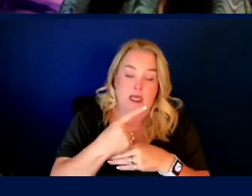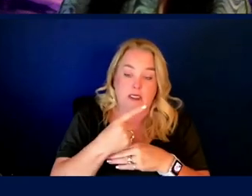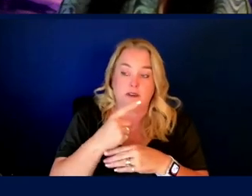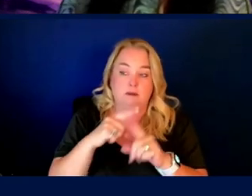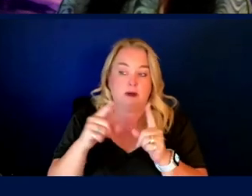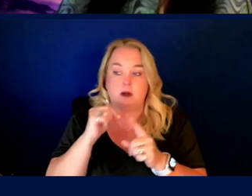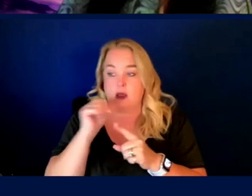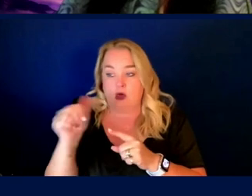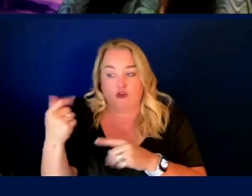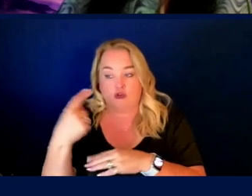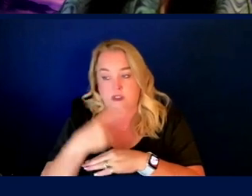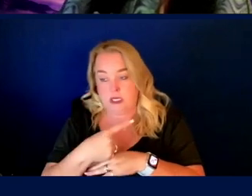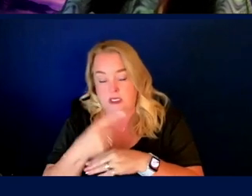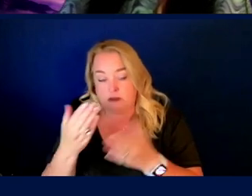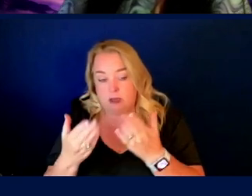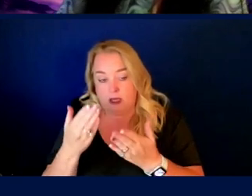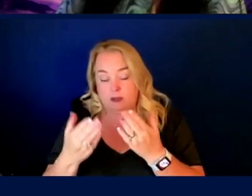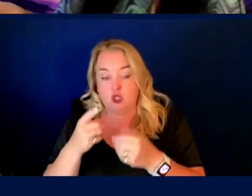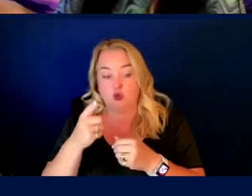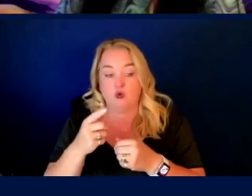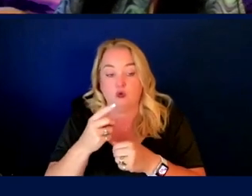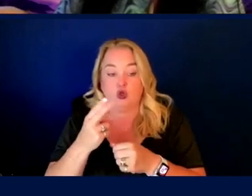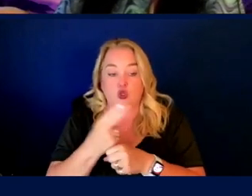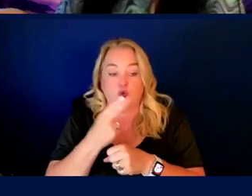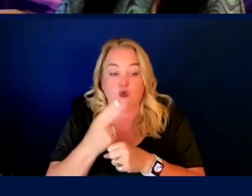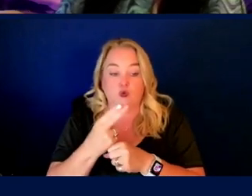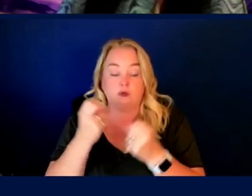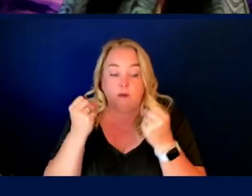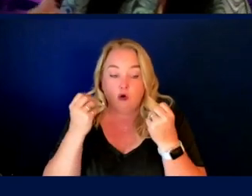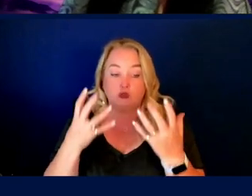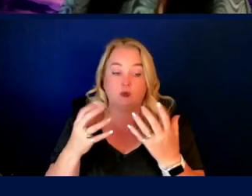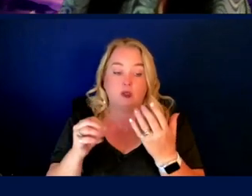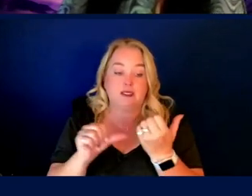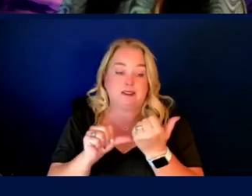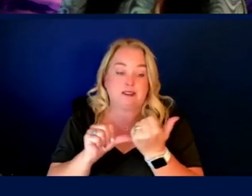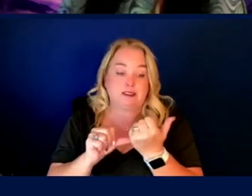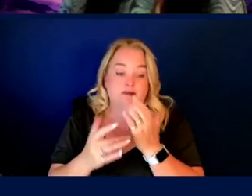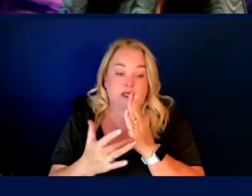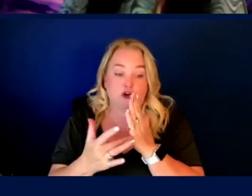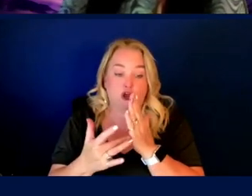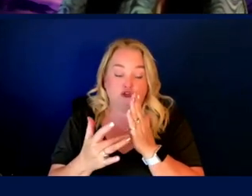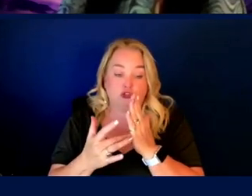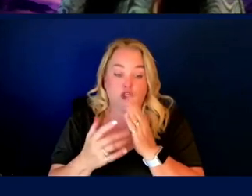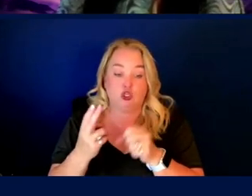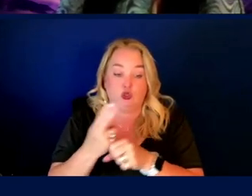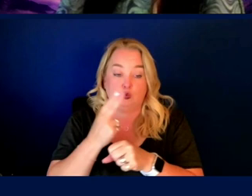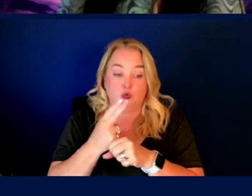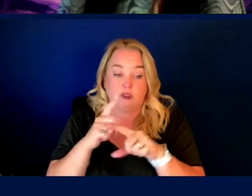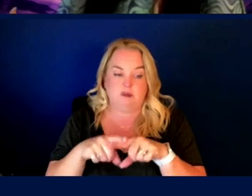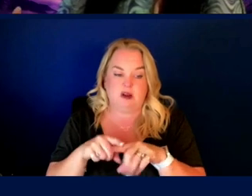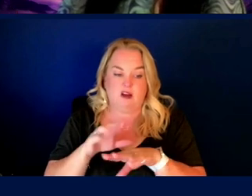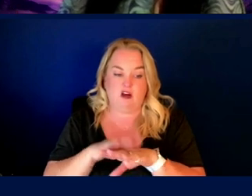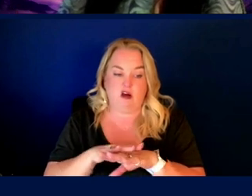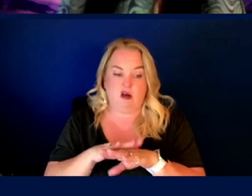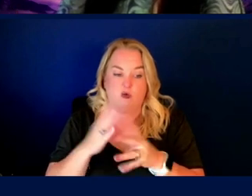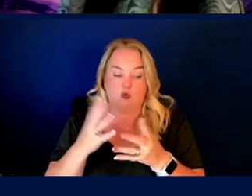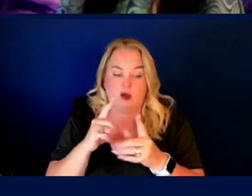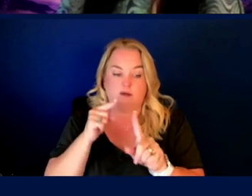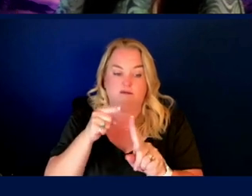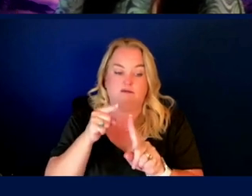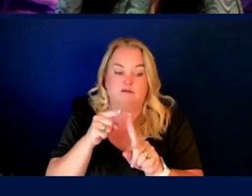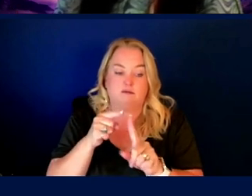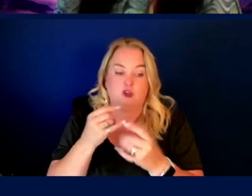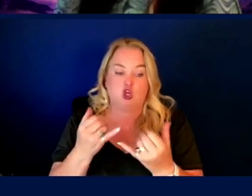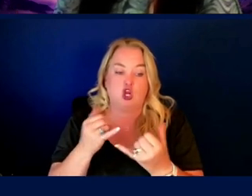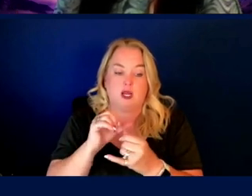not others. Uh, you may be a user of multiple excessive technologies and utilize specific ones depending on the context of the current activity and the